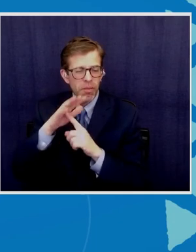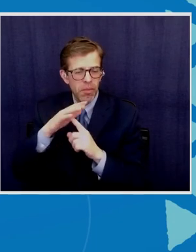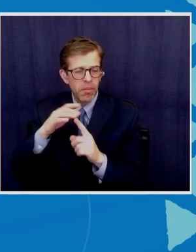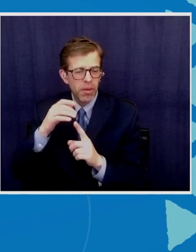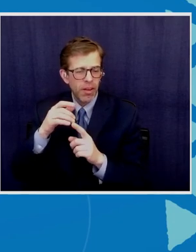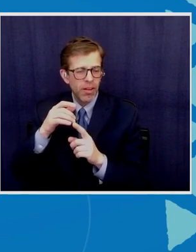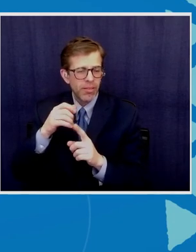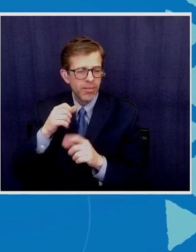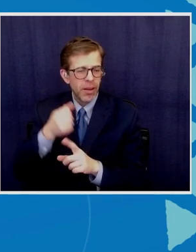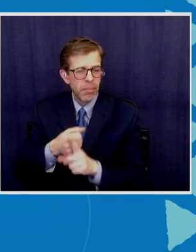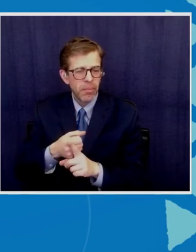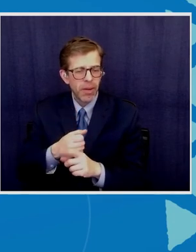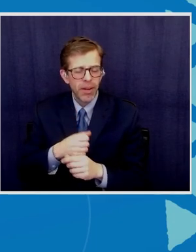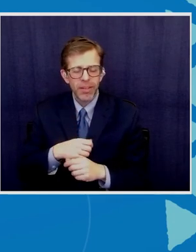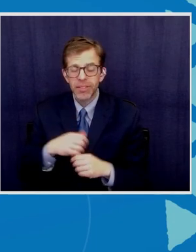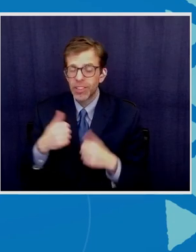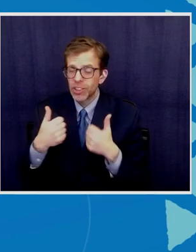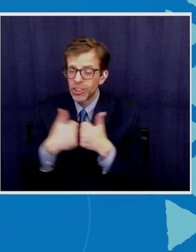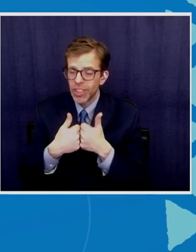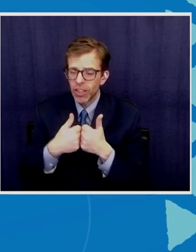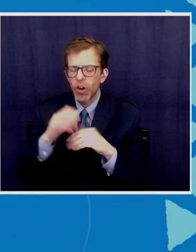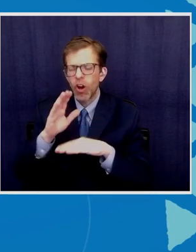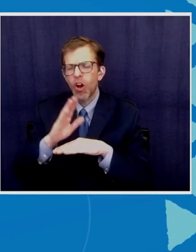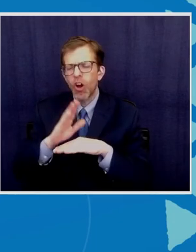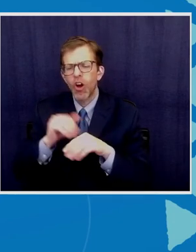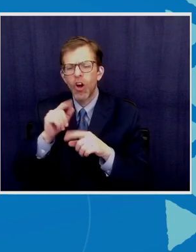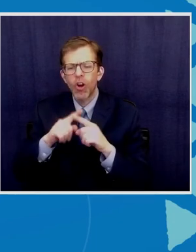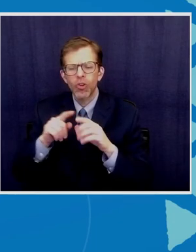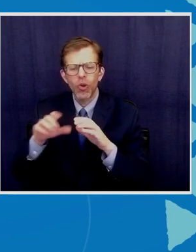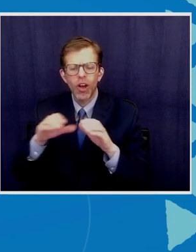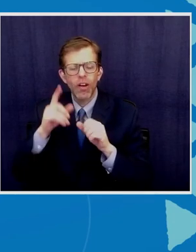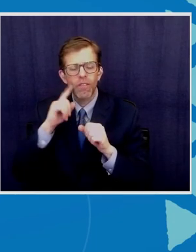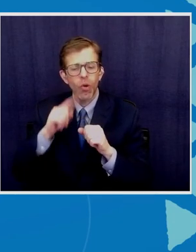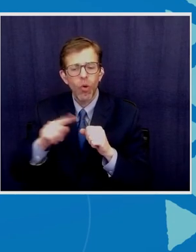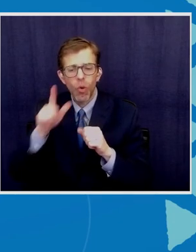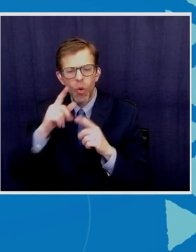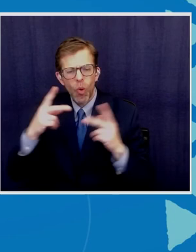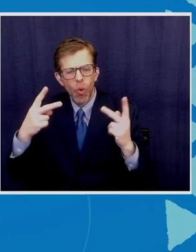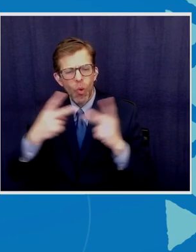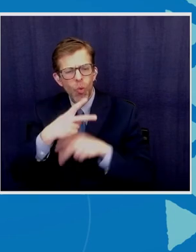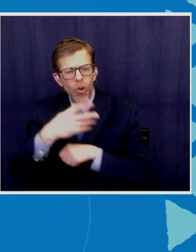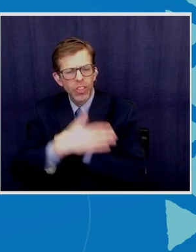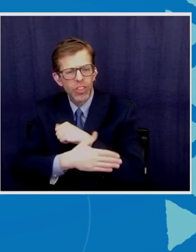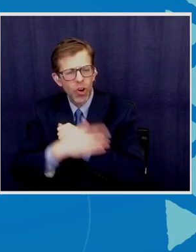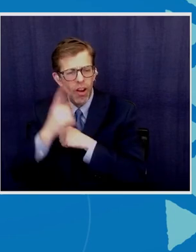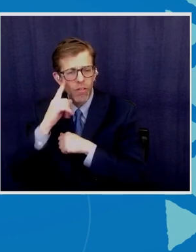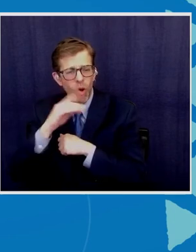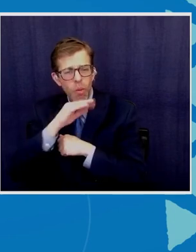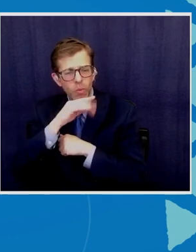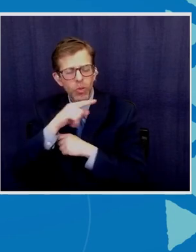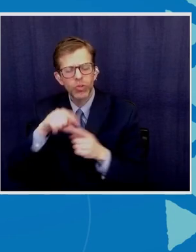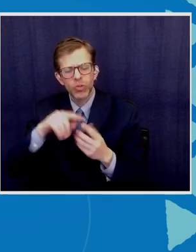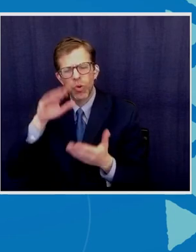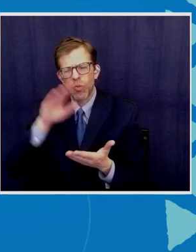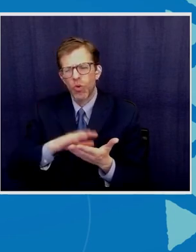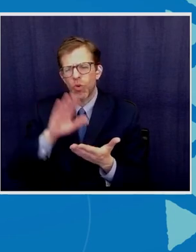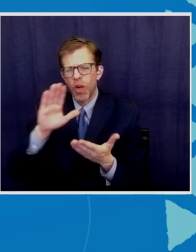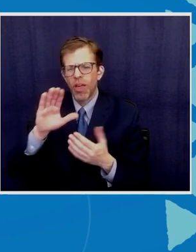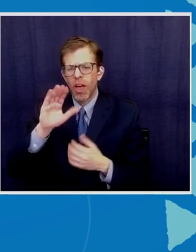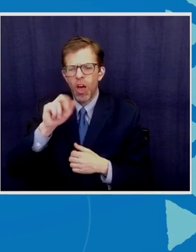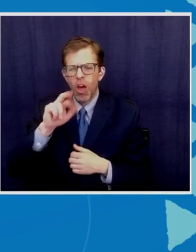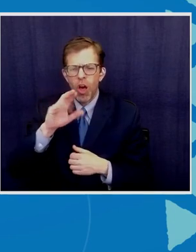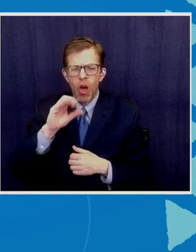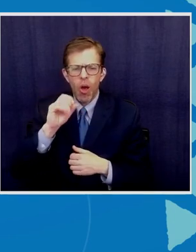action for the greatest polluter polluting countries to reduce carbon emissions. Tuna fisheries is critical